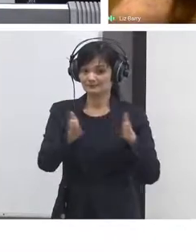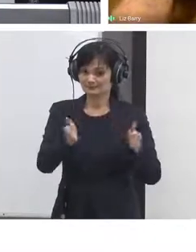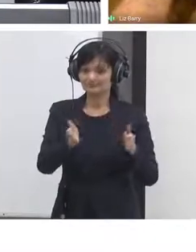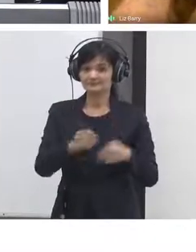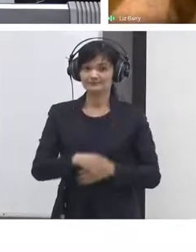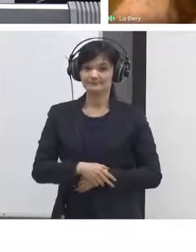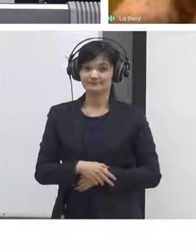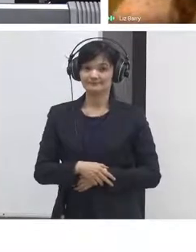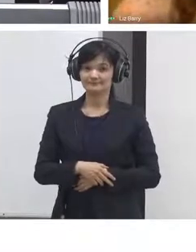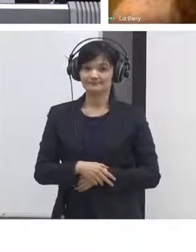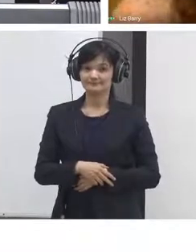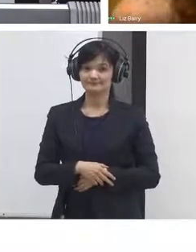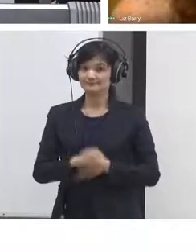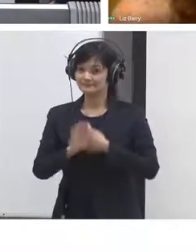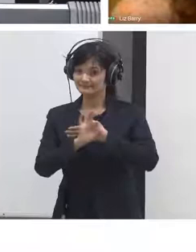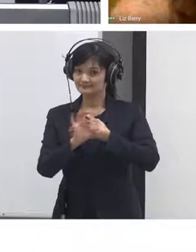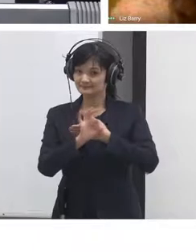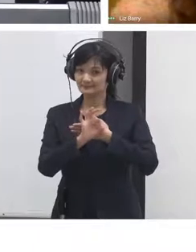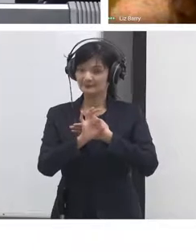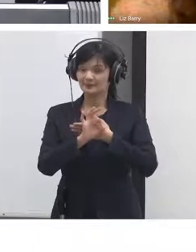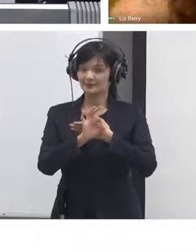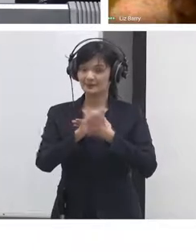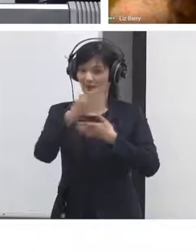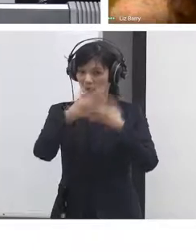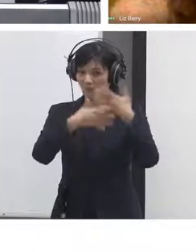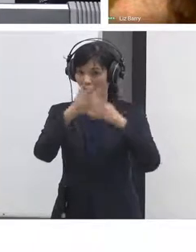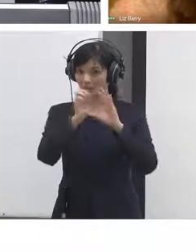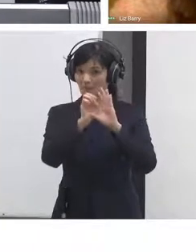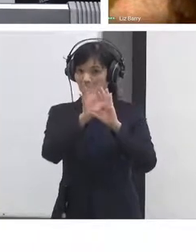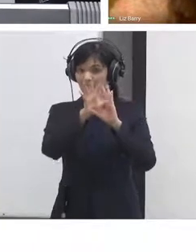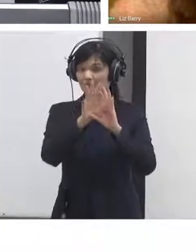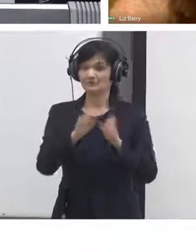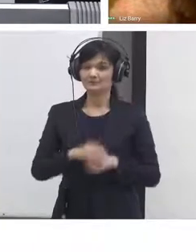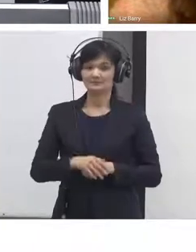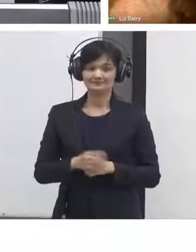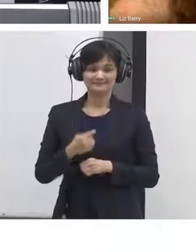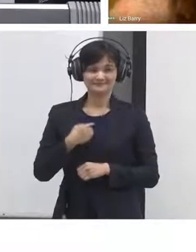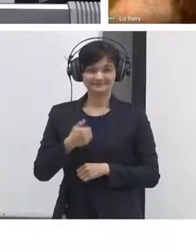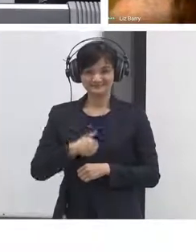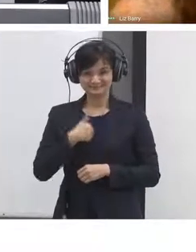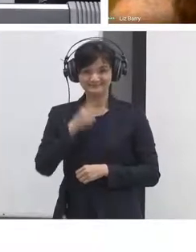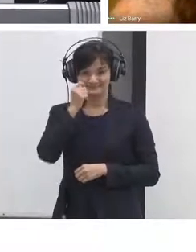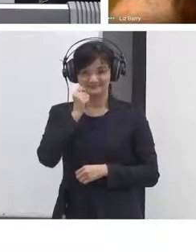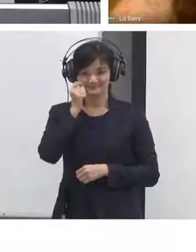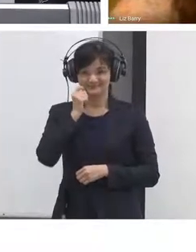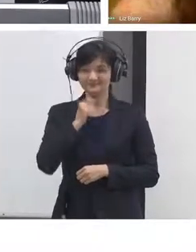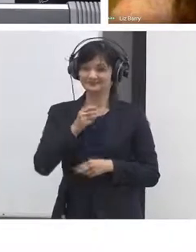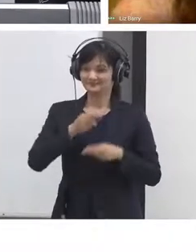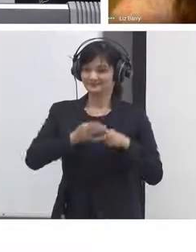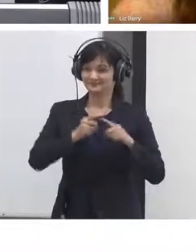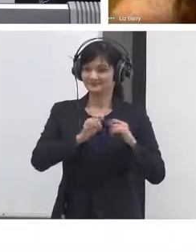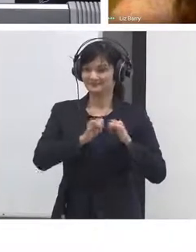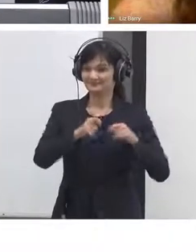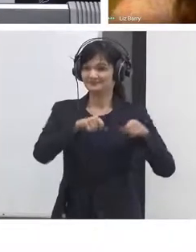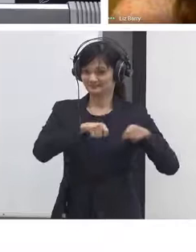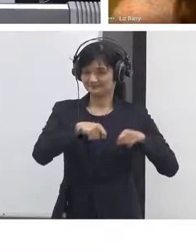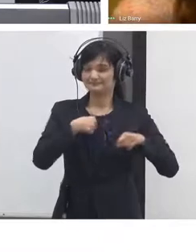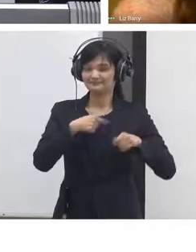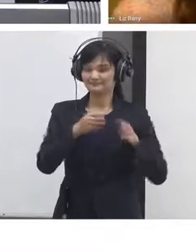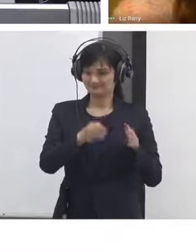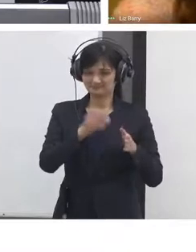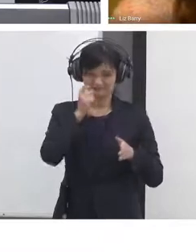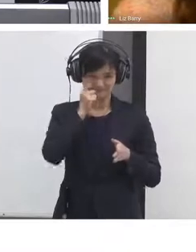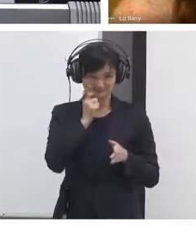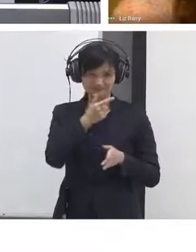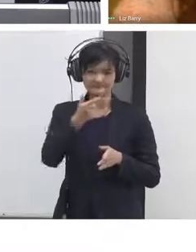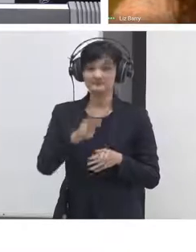it's really beautiful I love I I the trust people program maybe we can set up an online meeting for this and we will